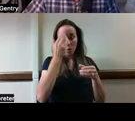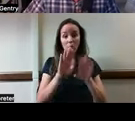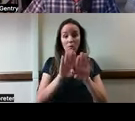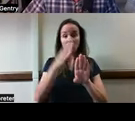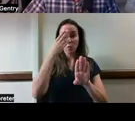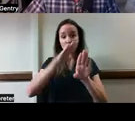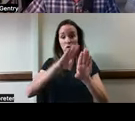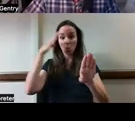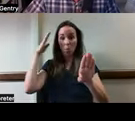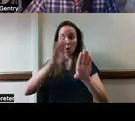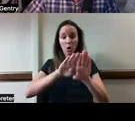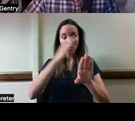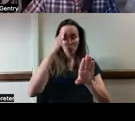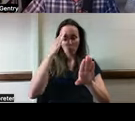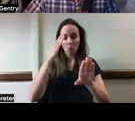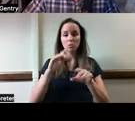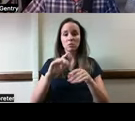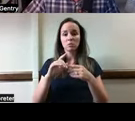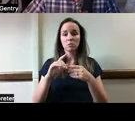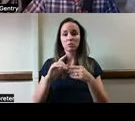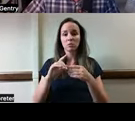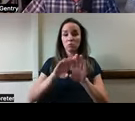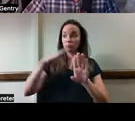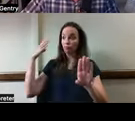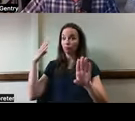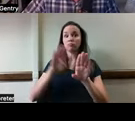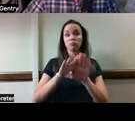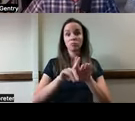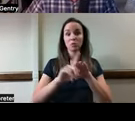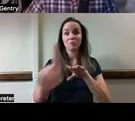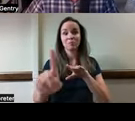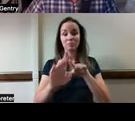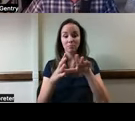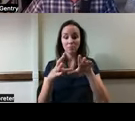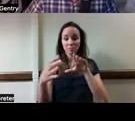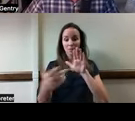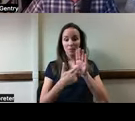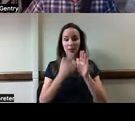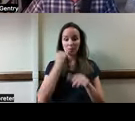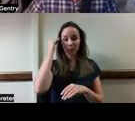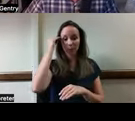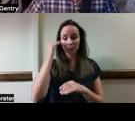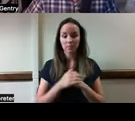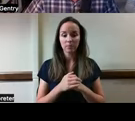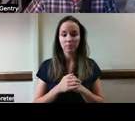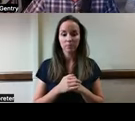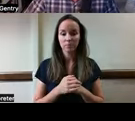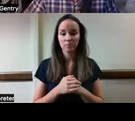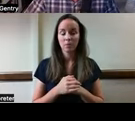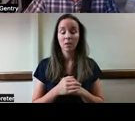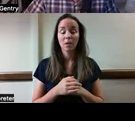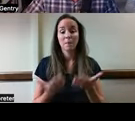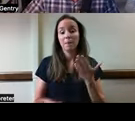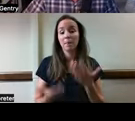door is open and closed to tell it when you've when you may have left the home or come back to it. There may be motion control